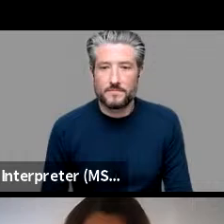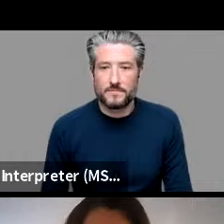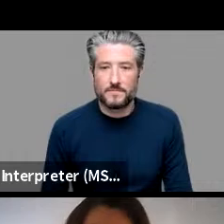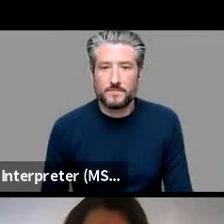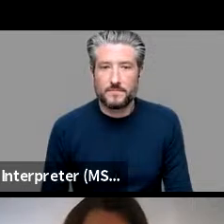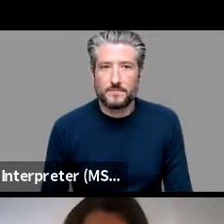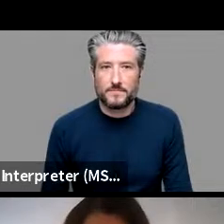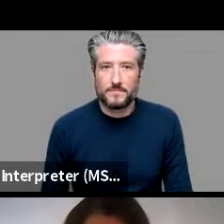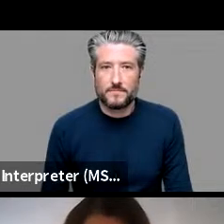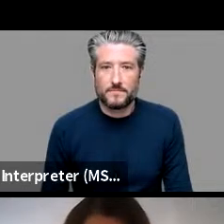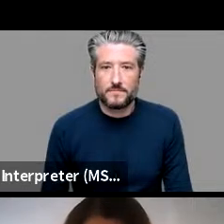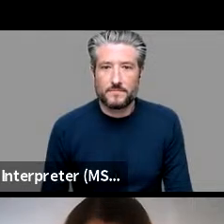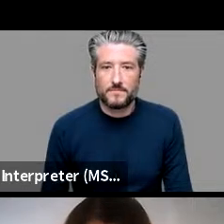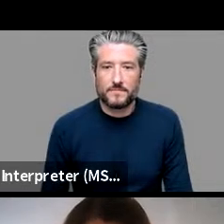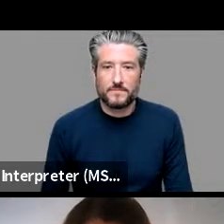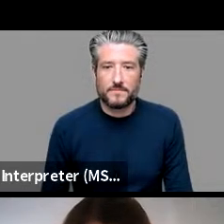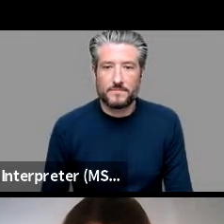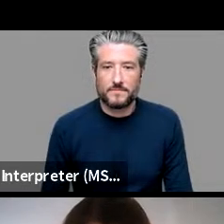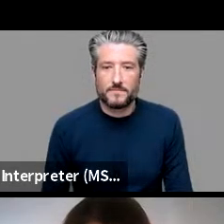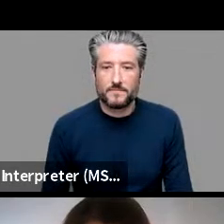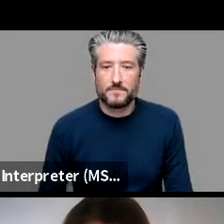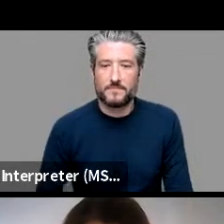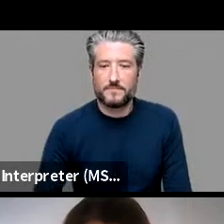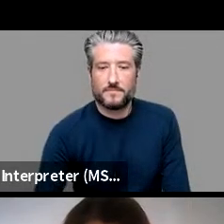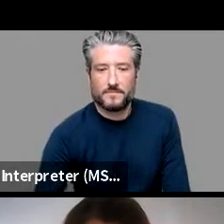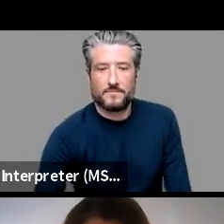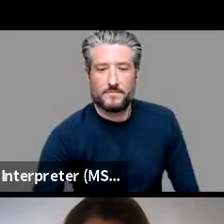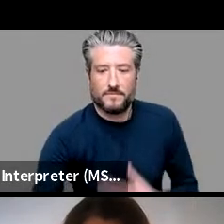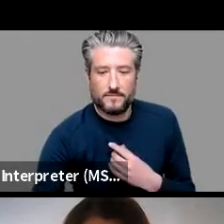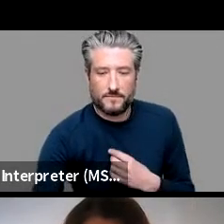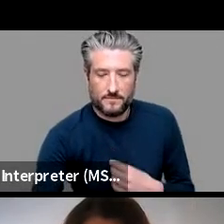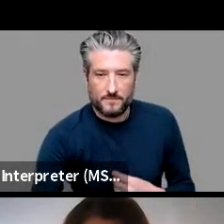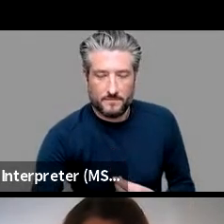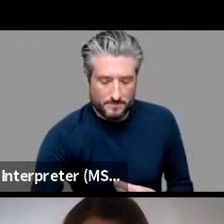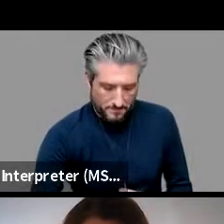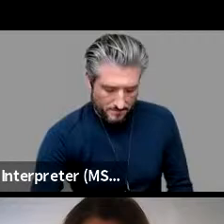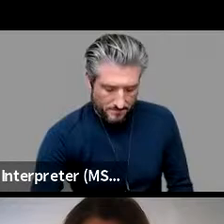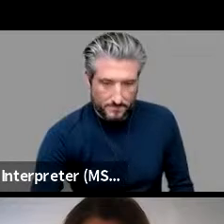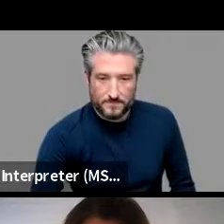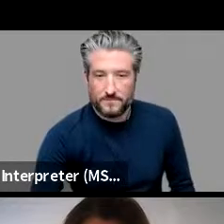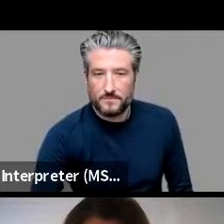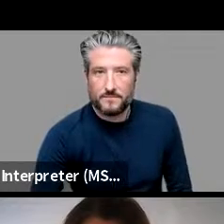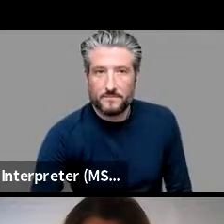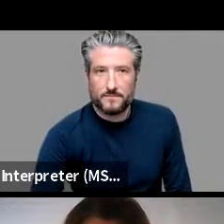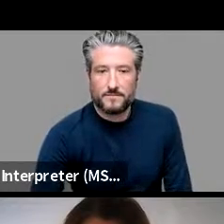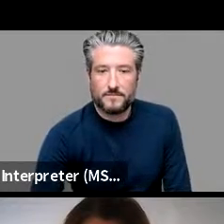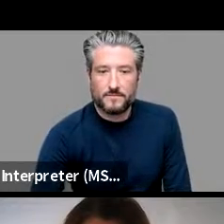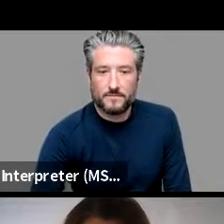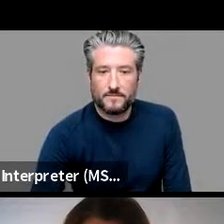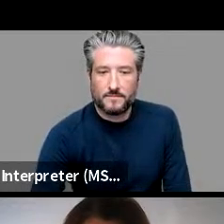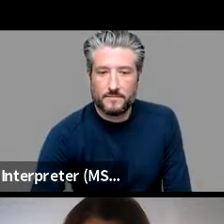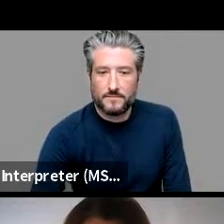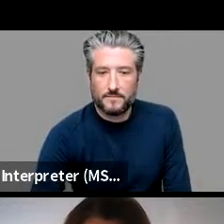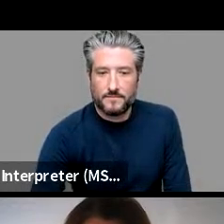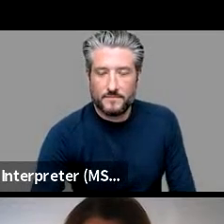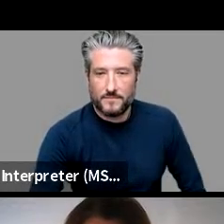well there there there there you go that's the delay on zoom right there let me mute everything